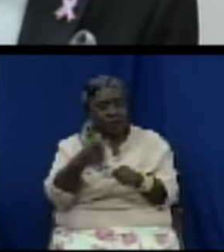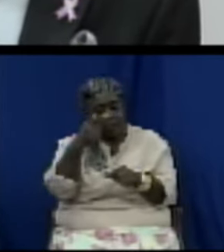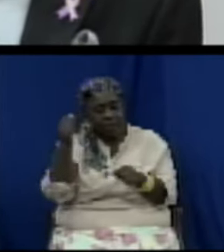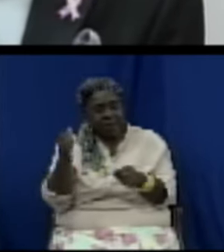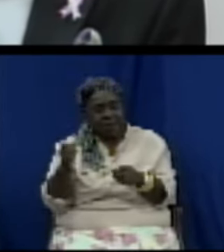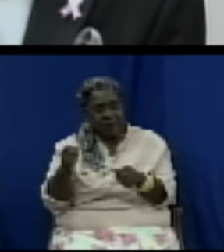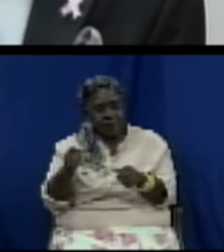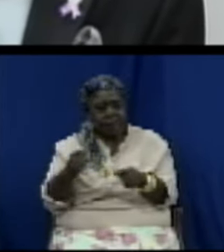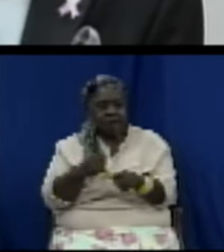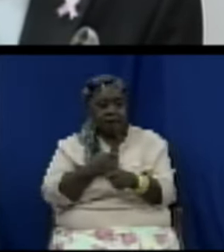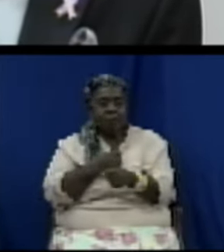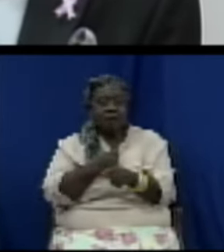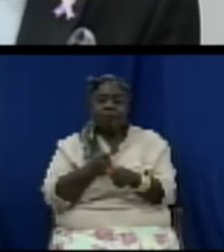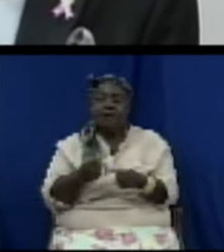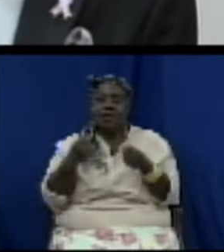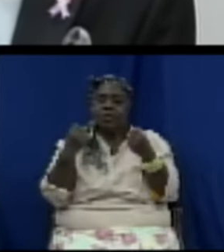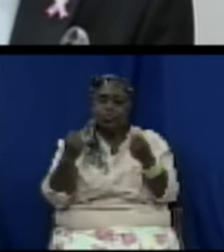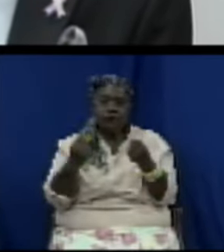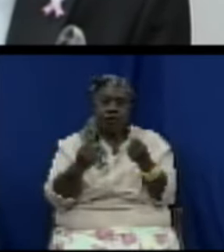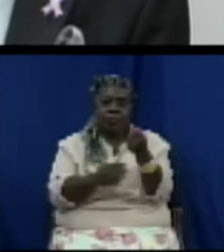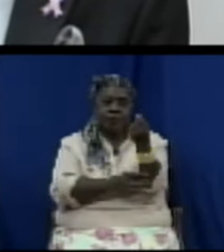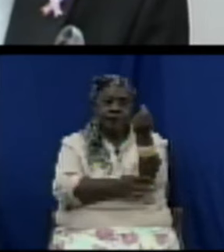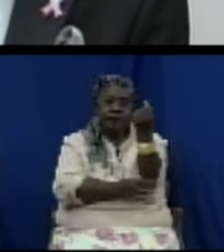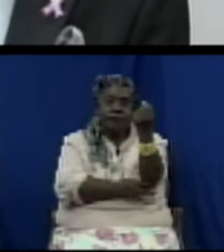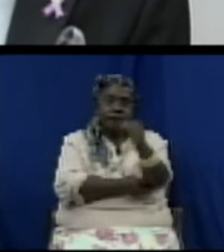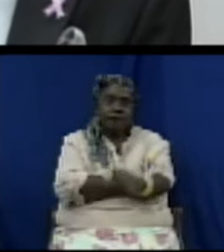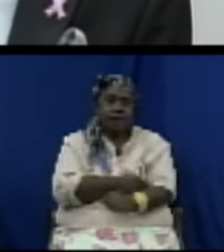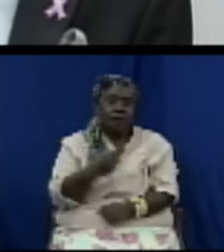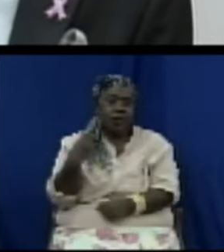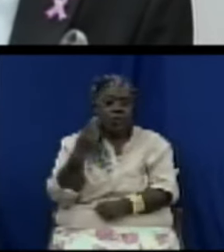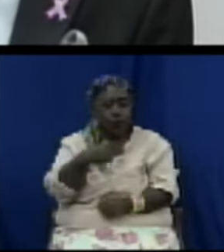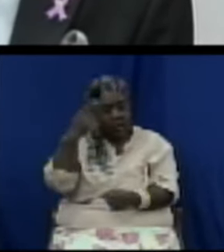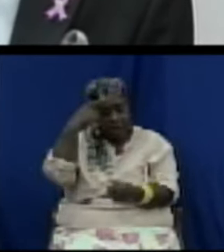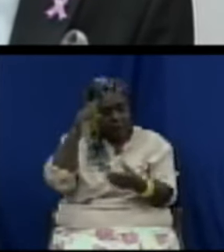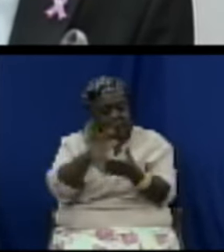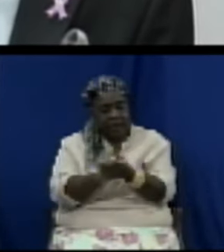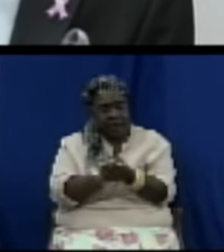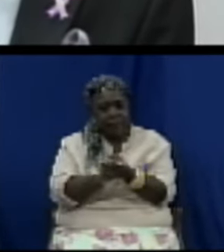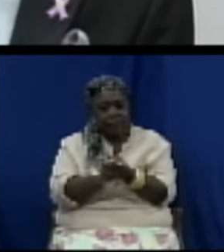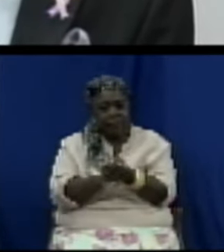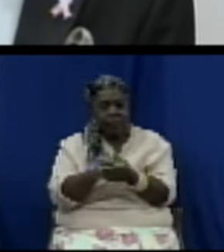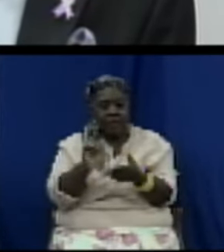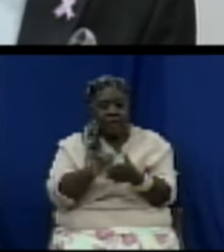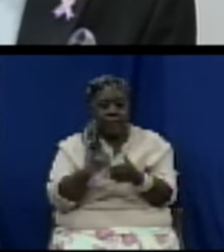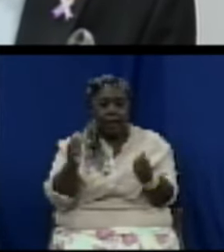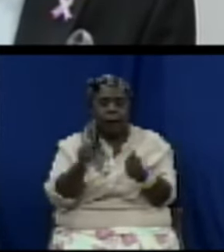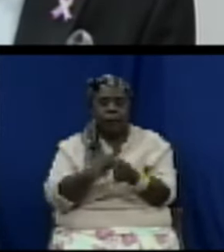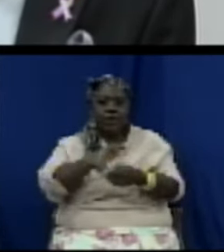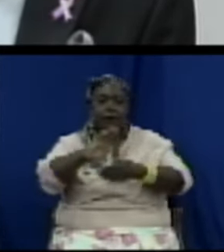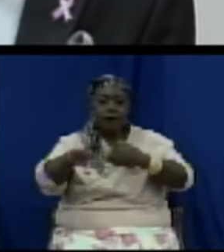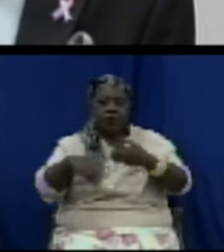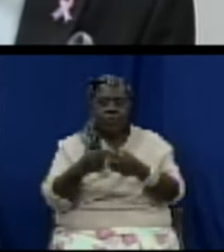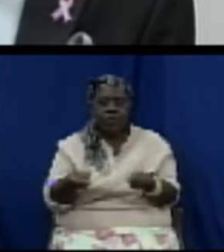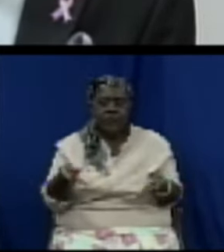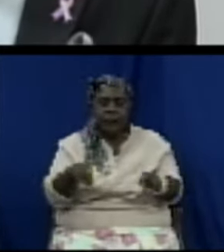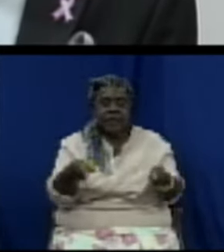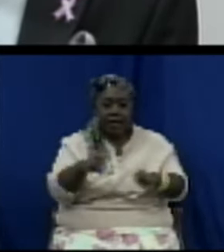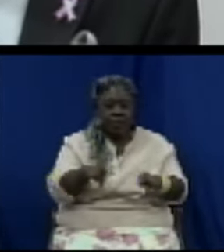that with all that is happening around us in the world